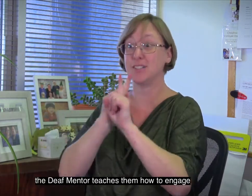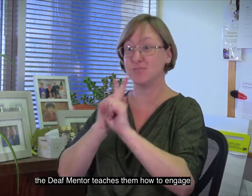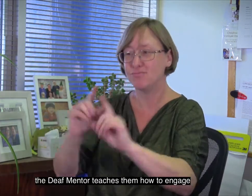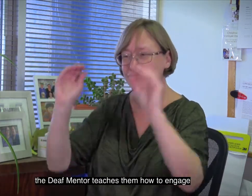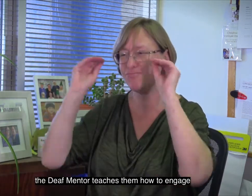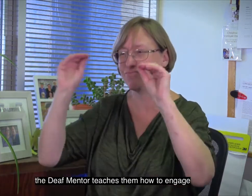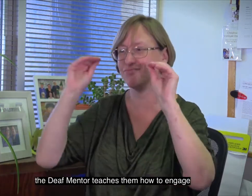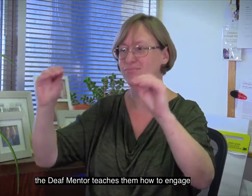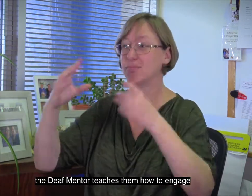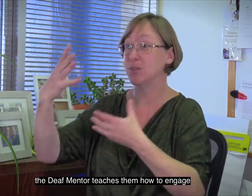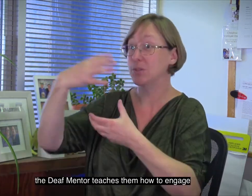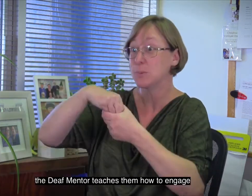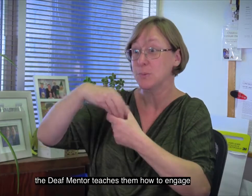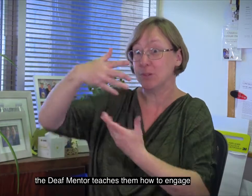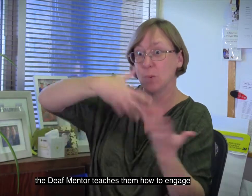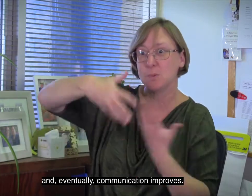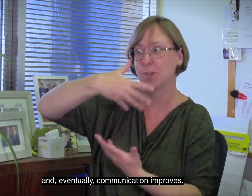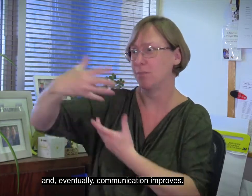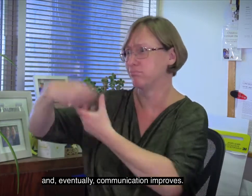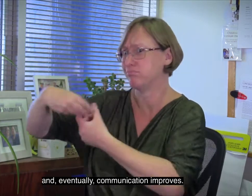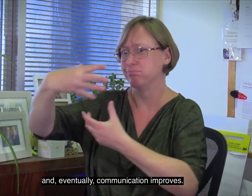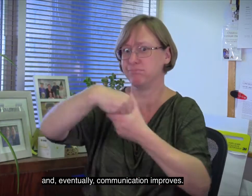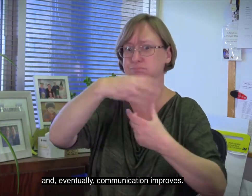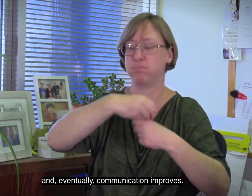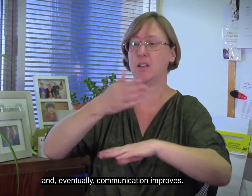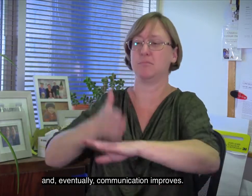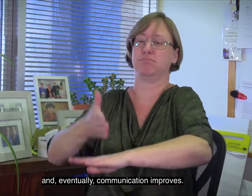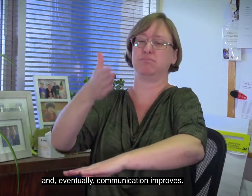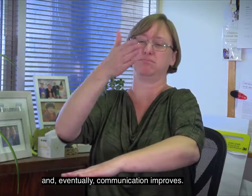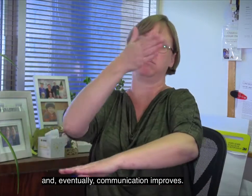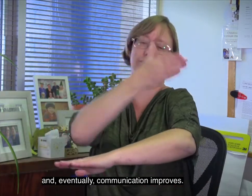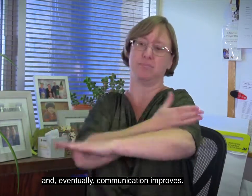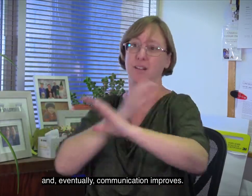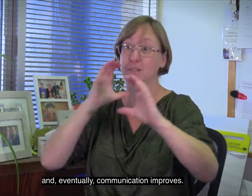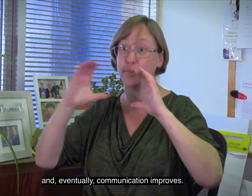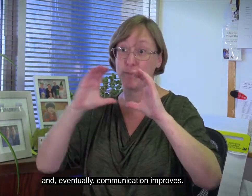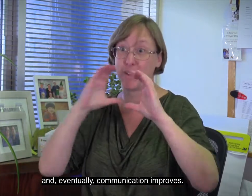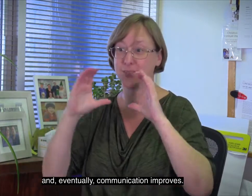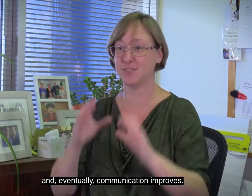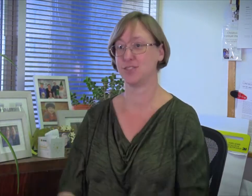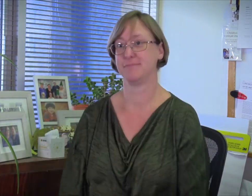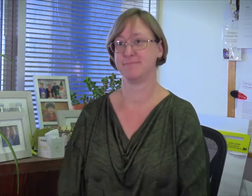the Deaf Mentor teaches them how to engage and eventually communication improves.